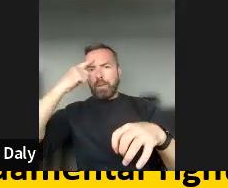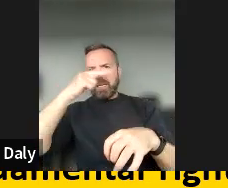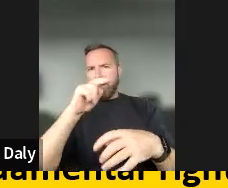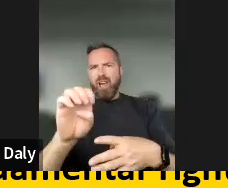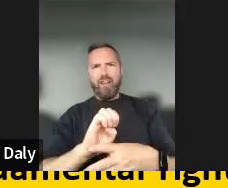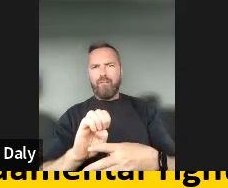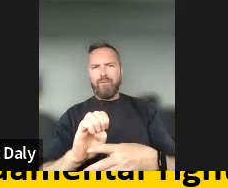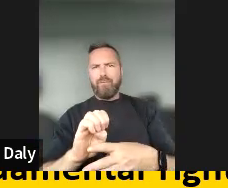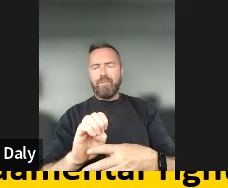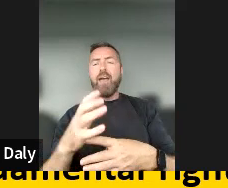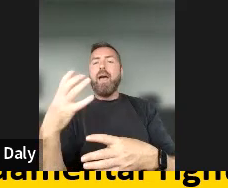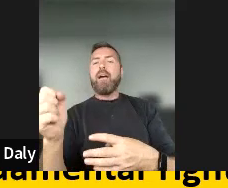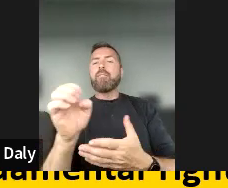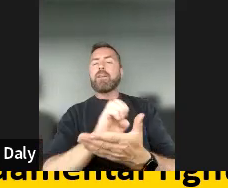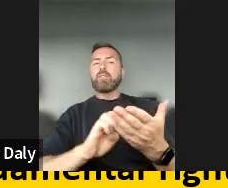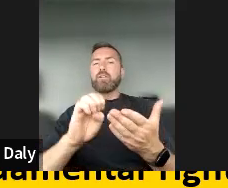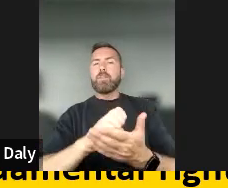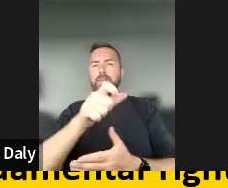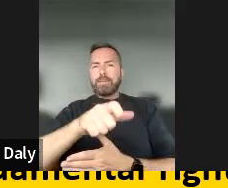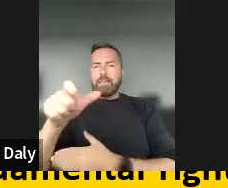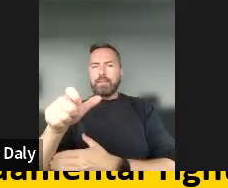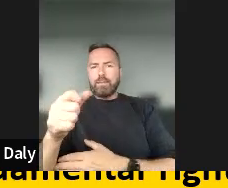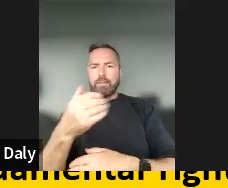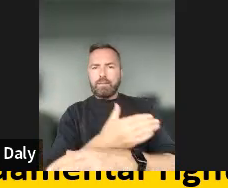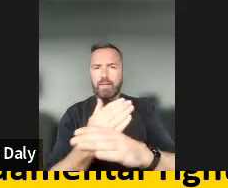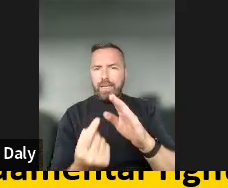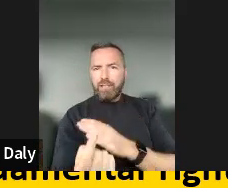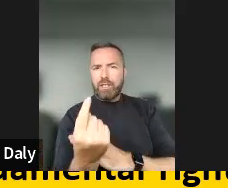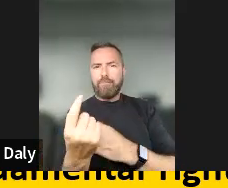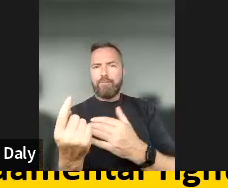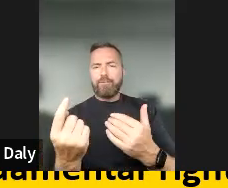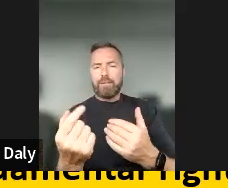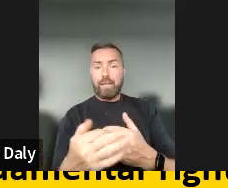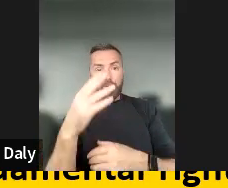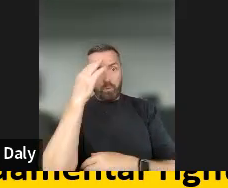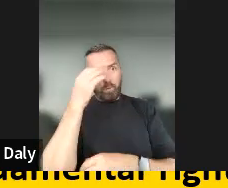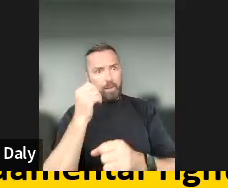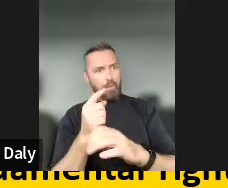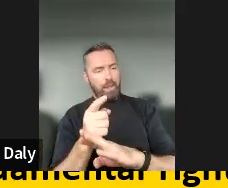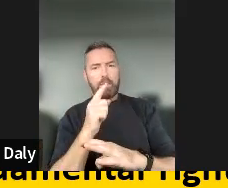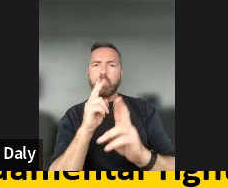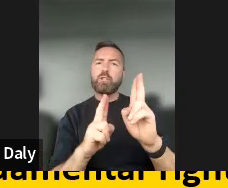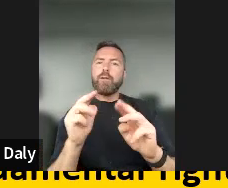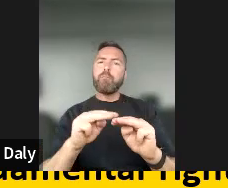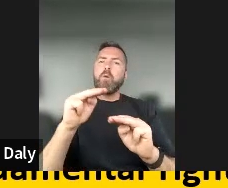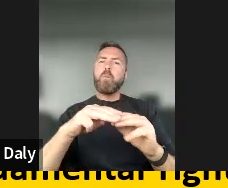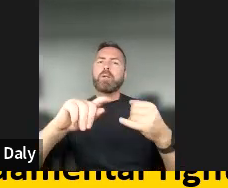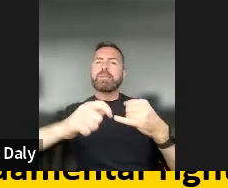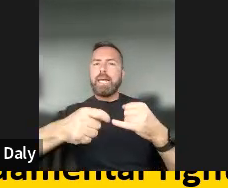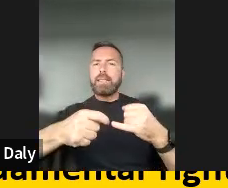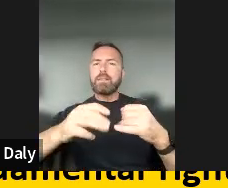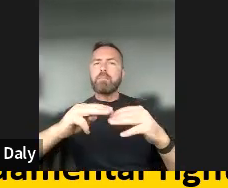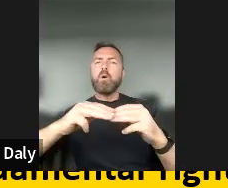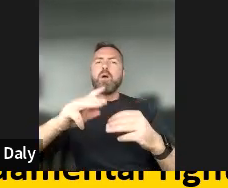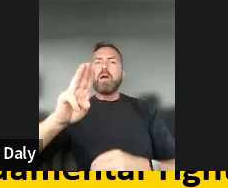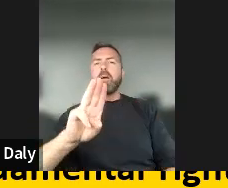the European Citizens Initiative for those of you who know it, but we think that there should be more testing, more pilots, and more